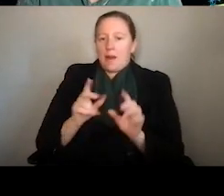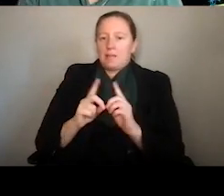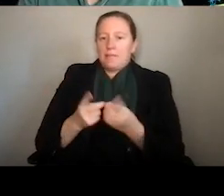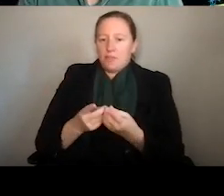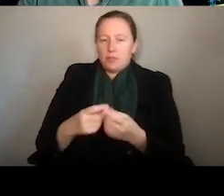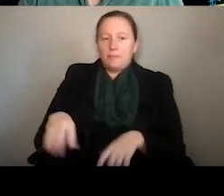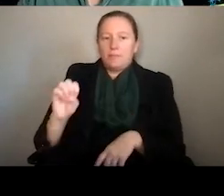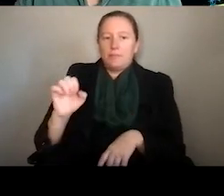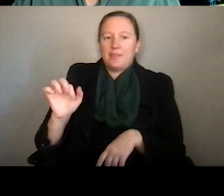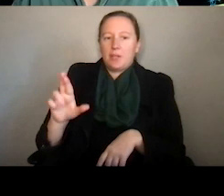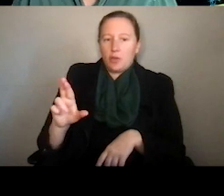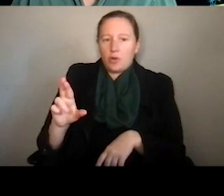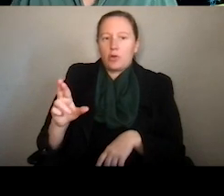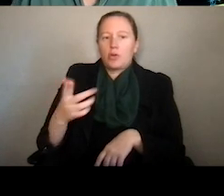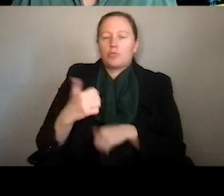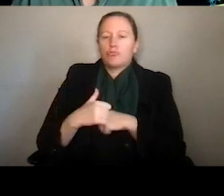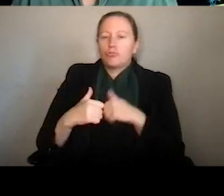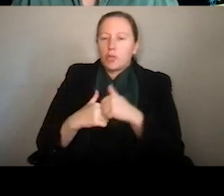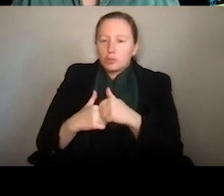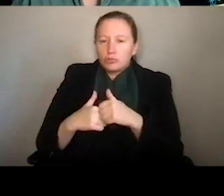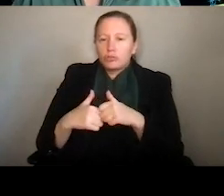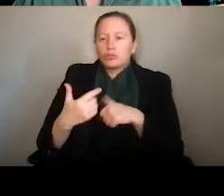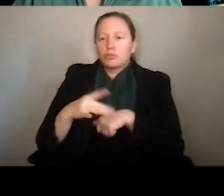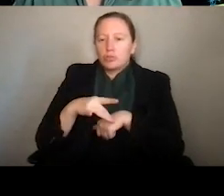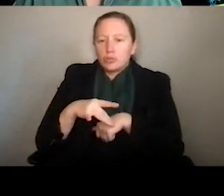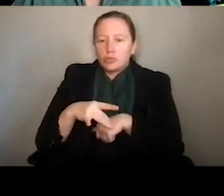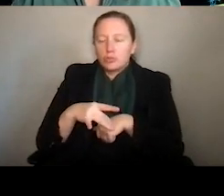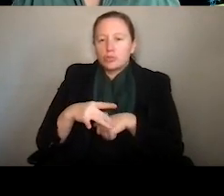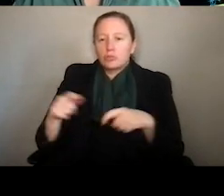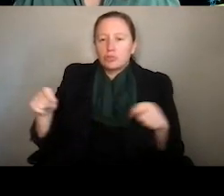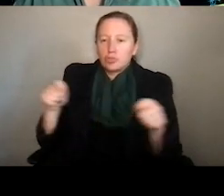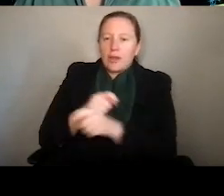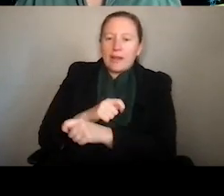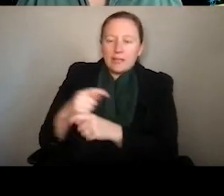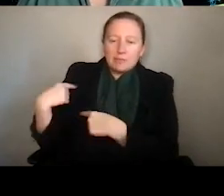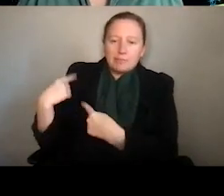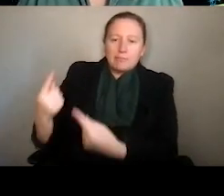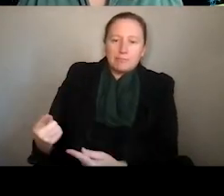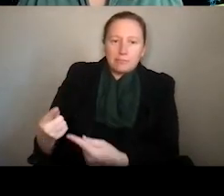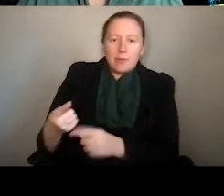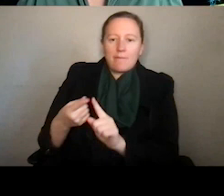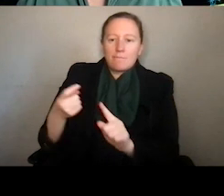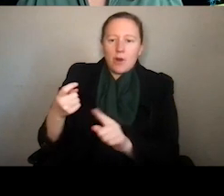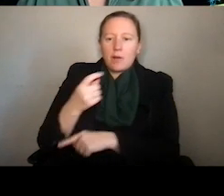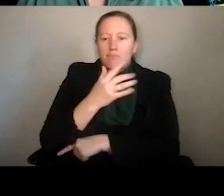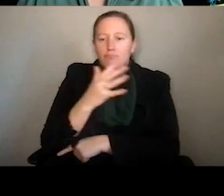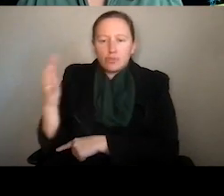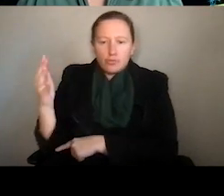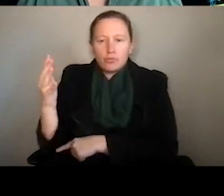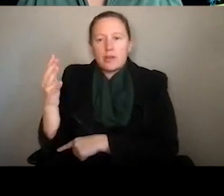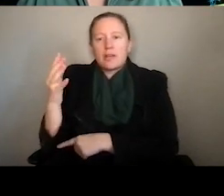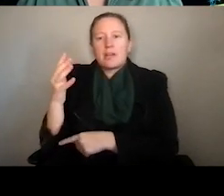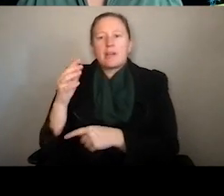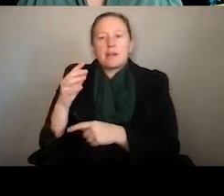EAR is interested in the structure, composition, and evolution of the earth, all the way from the tree canopy down through the soils